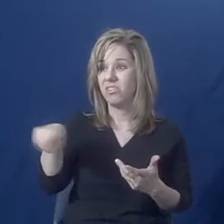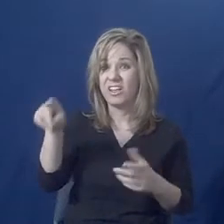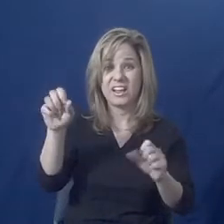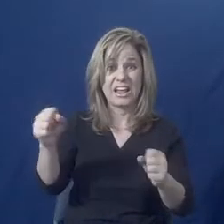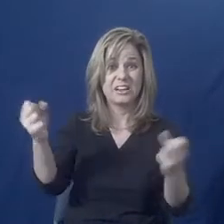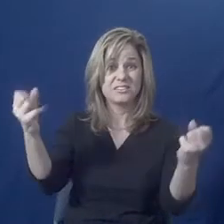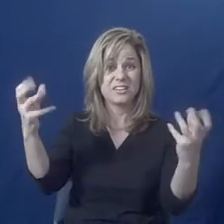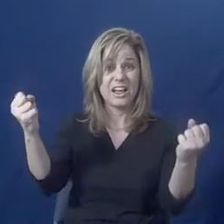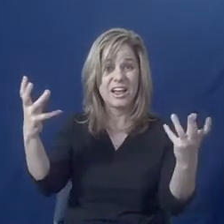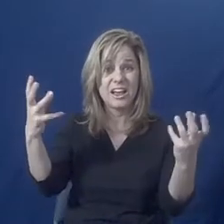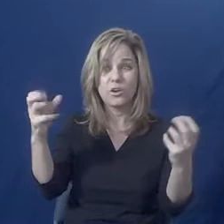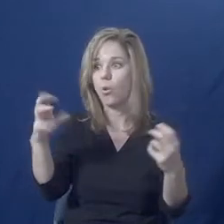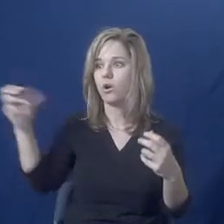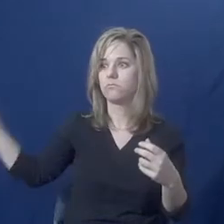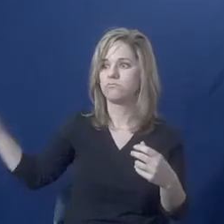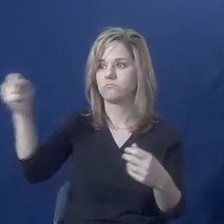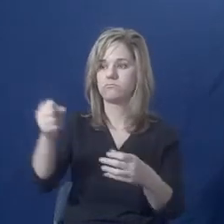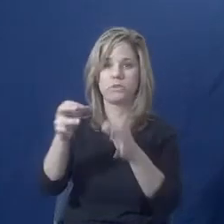they get you an interpreter?